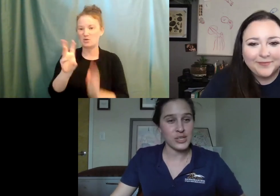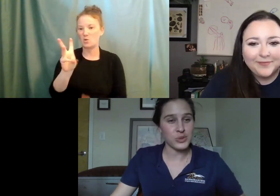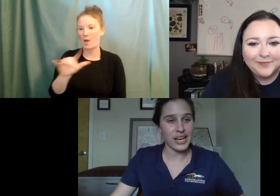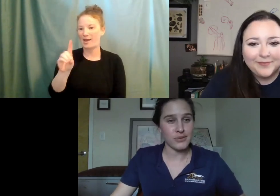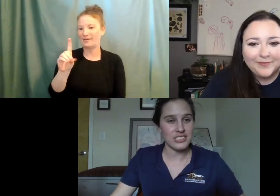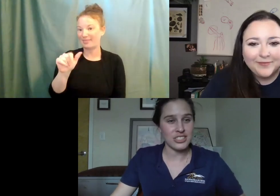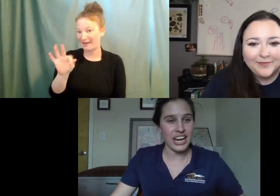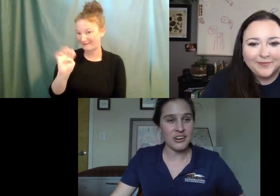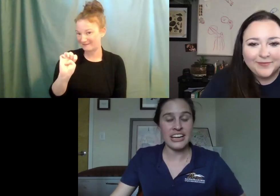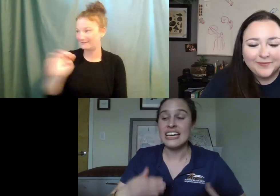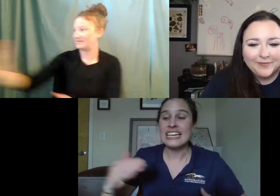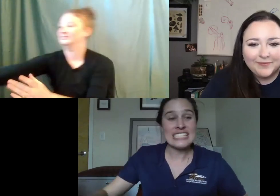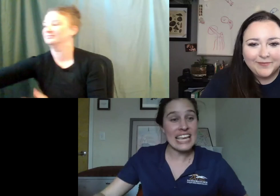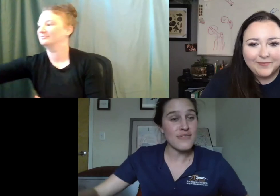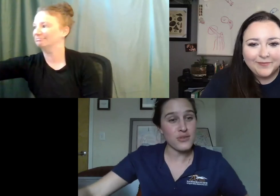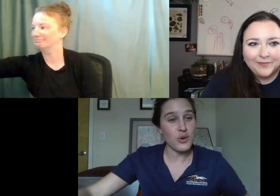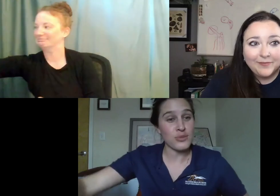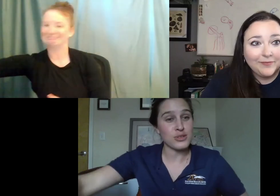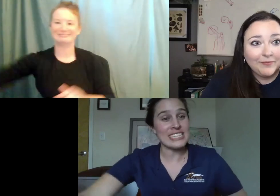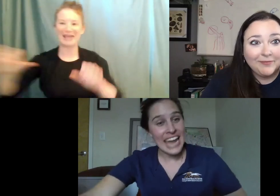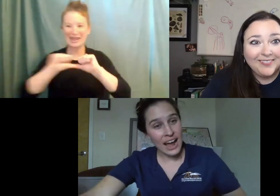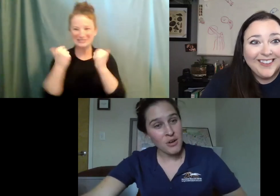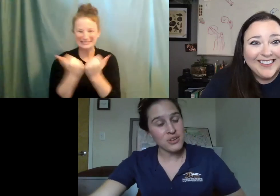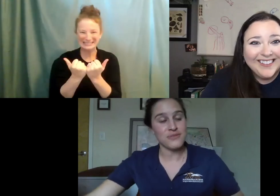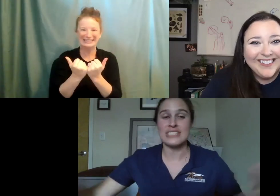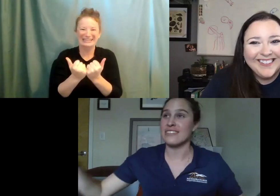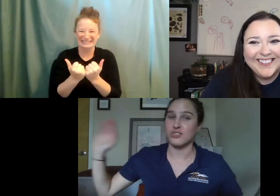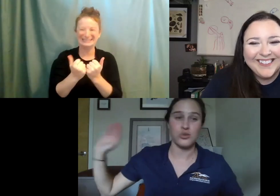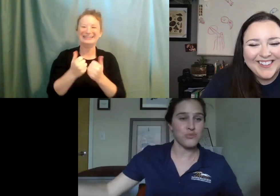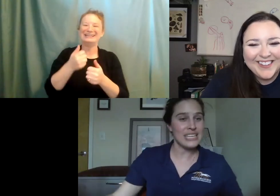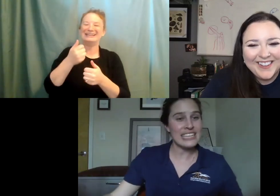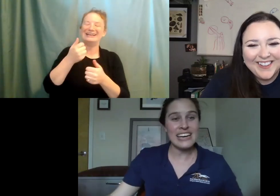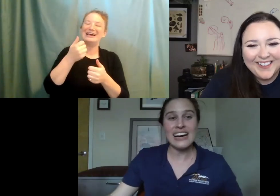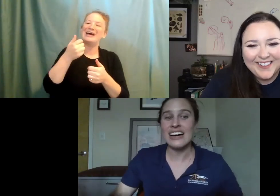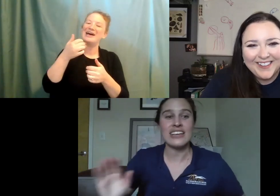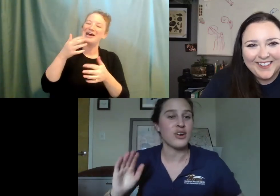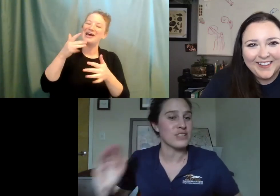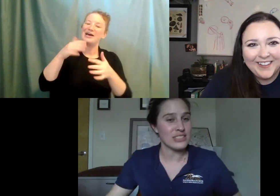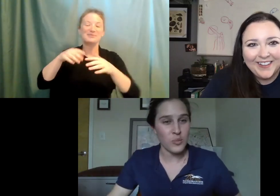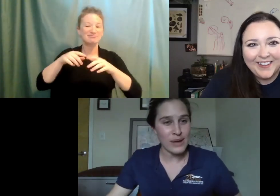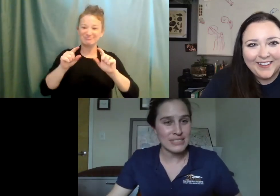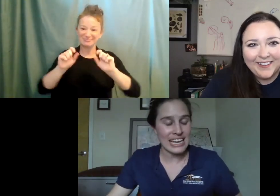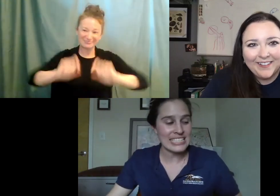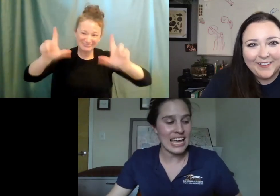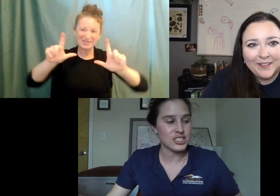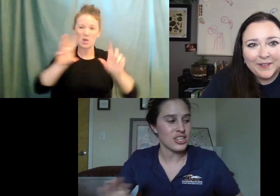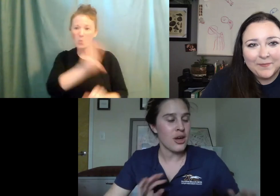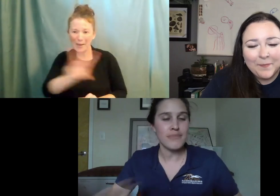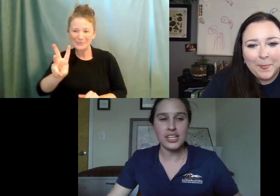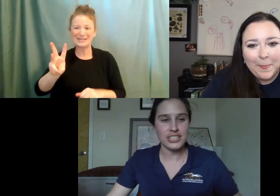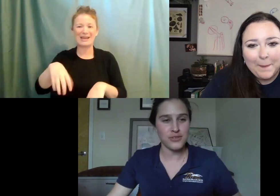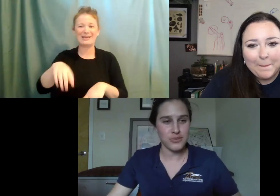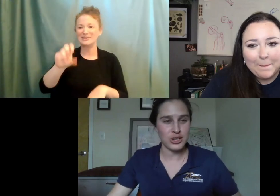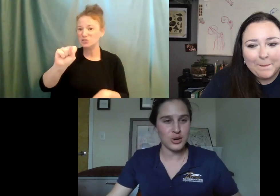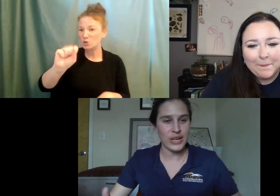see if there are any rehabbers in your area, save their phone numbers now, visit their social media, you know, visit their websites and just